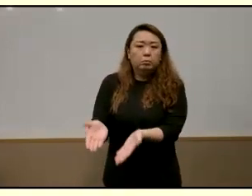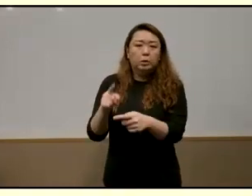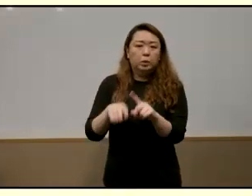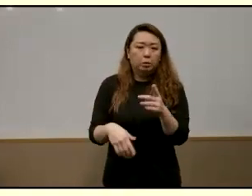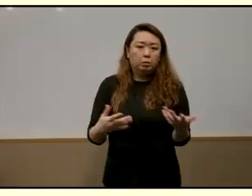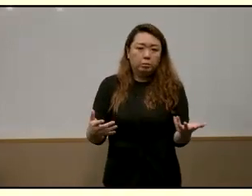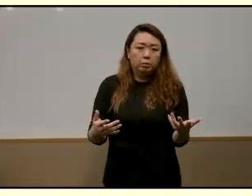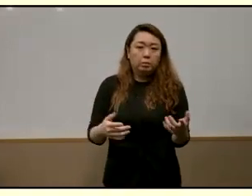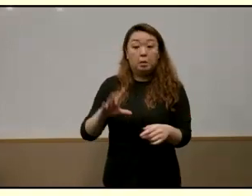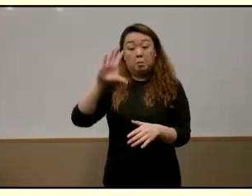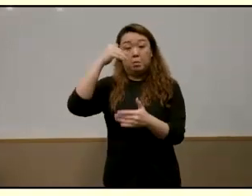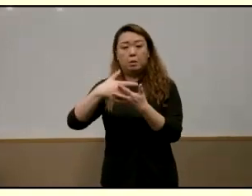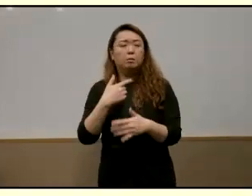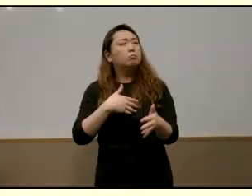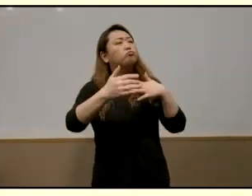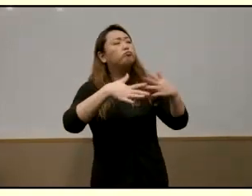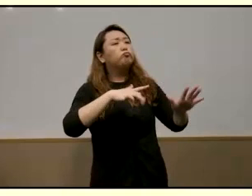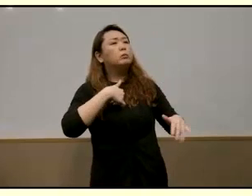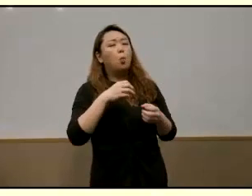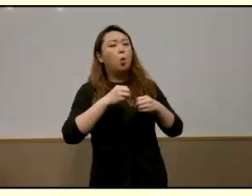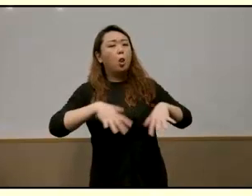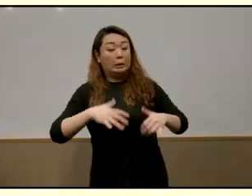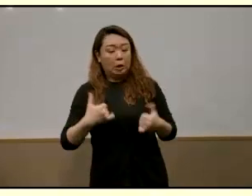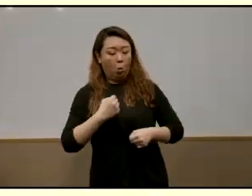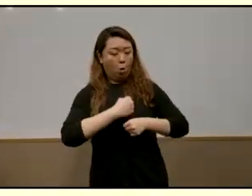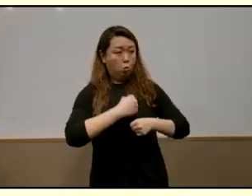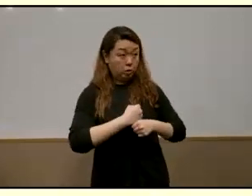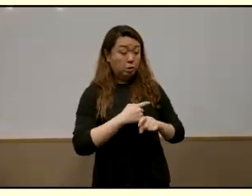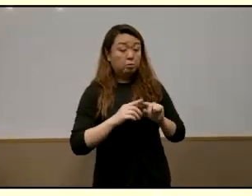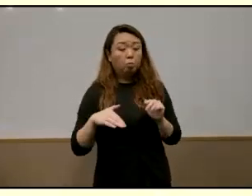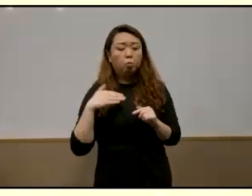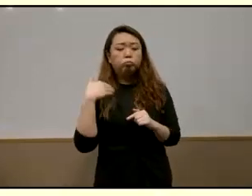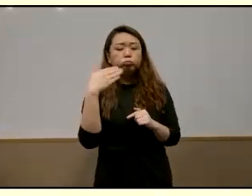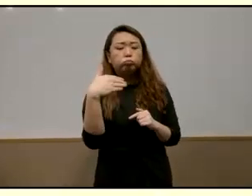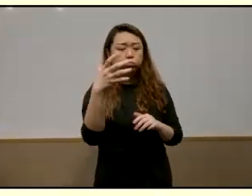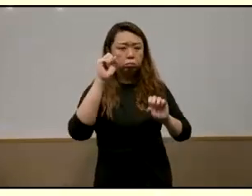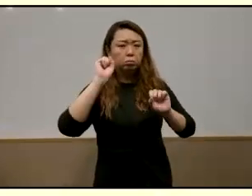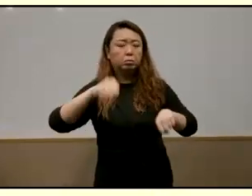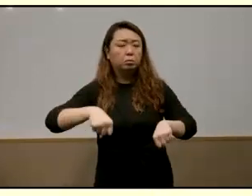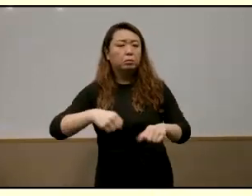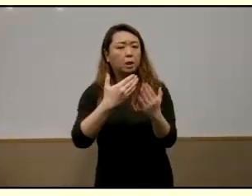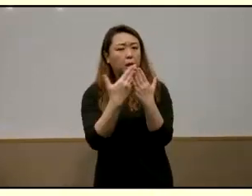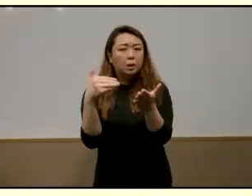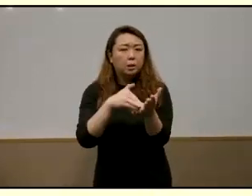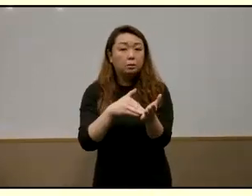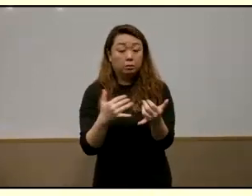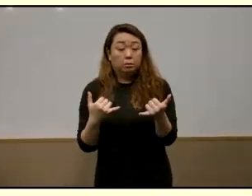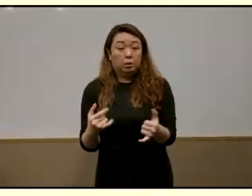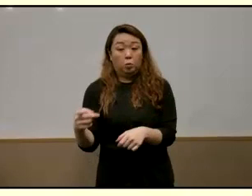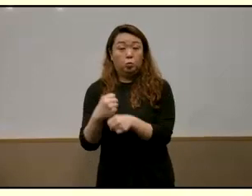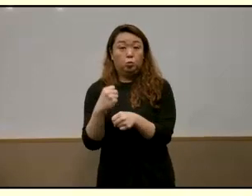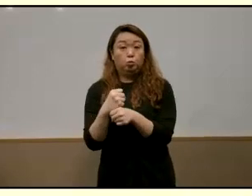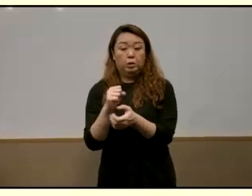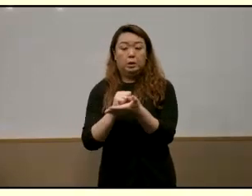mind i won't lose anything i can study next time now also i work he worked kfc for two years okay he started working when he was in